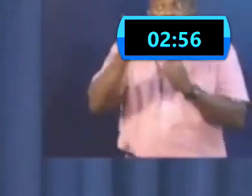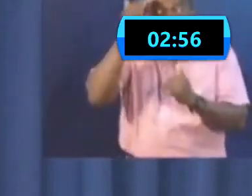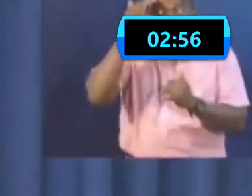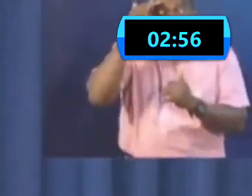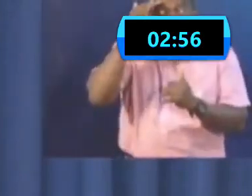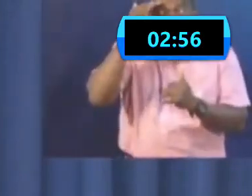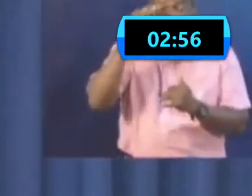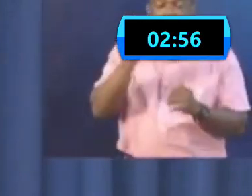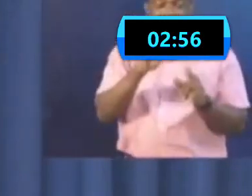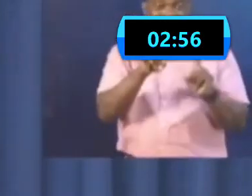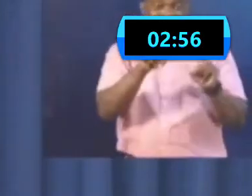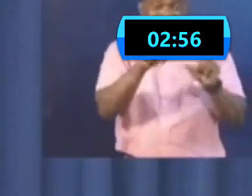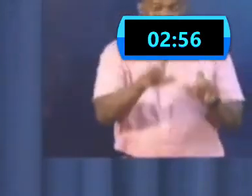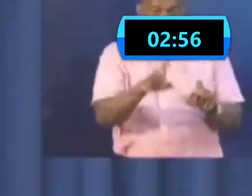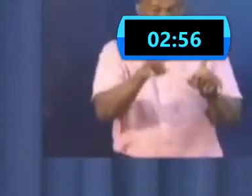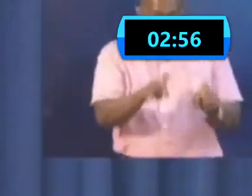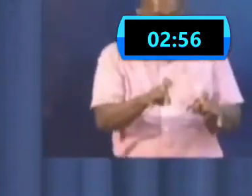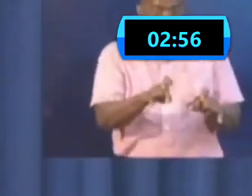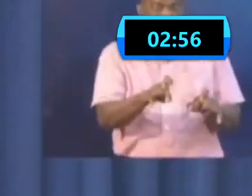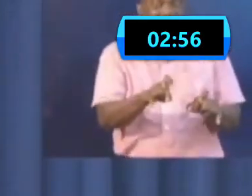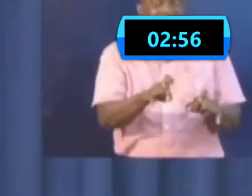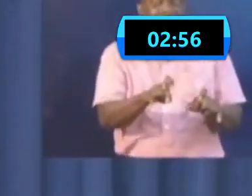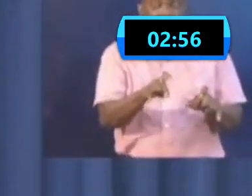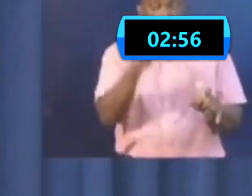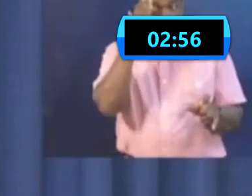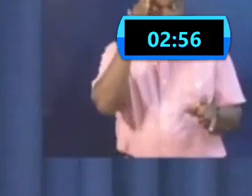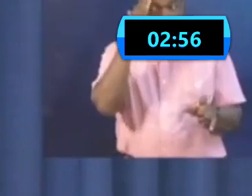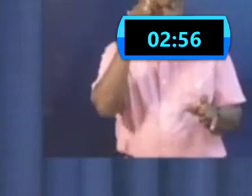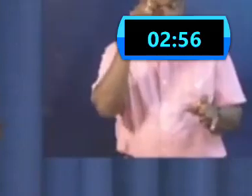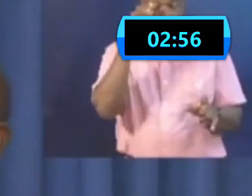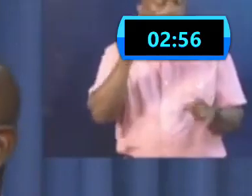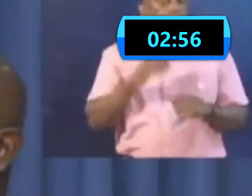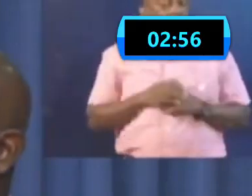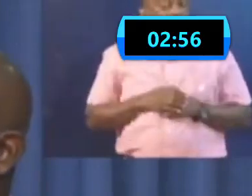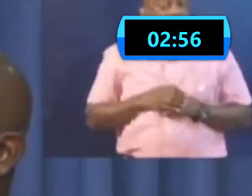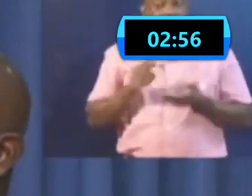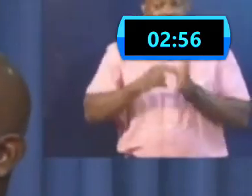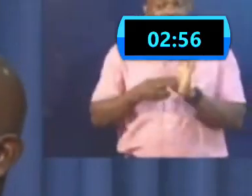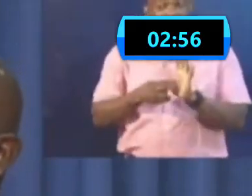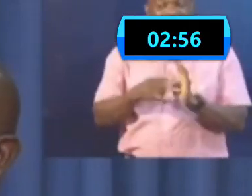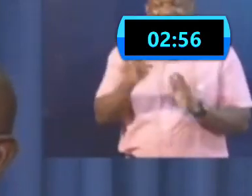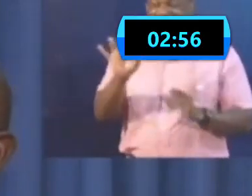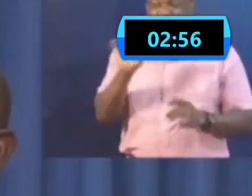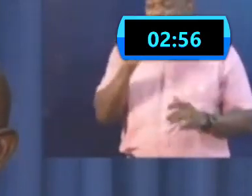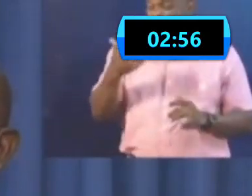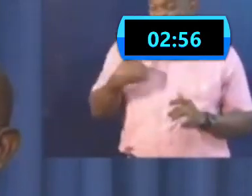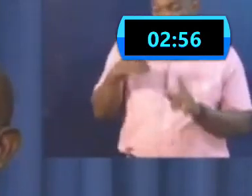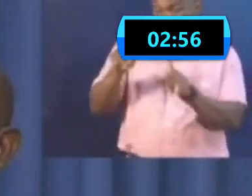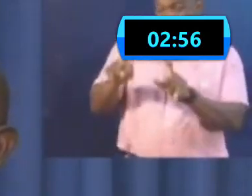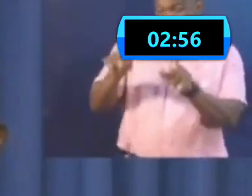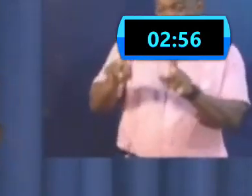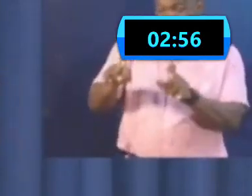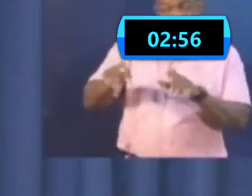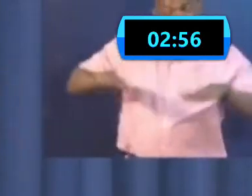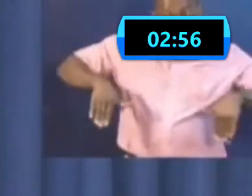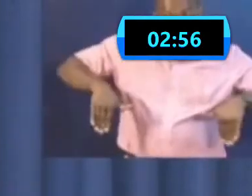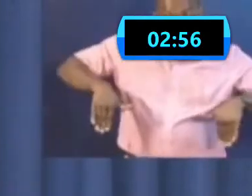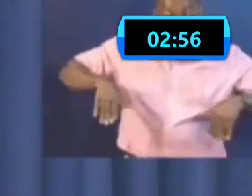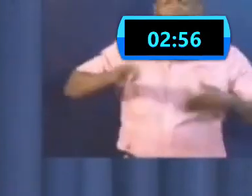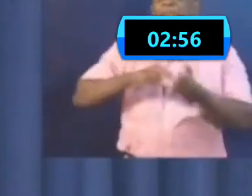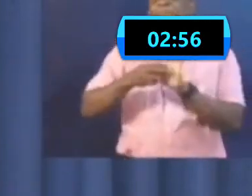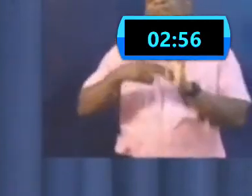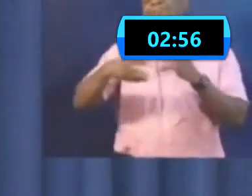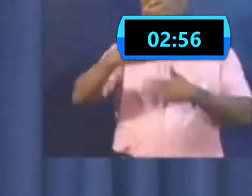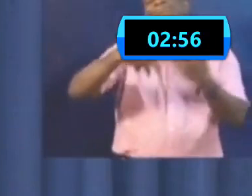you are. So don't go mixing up with your elderly family members if you have been out